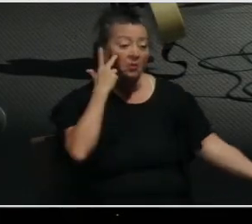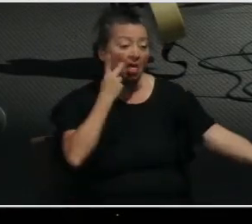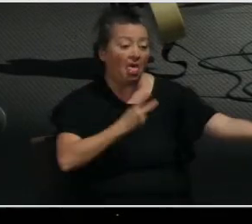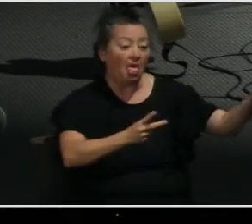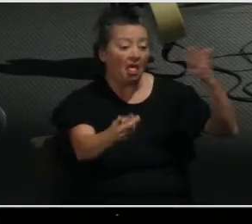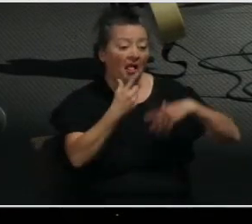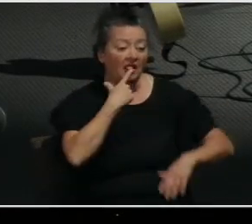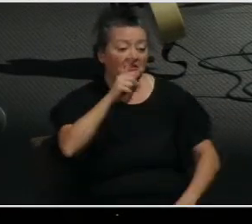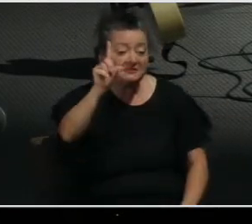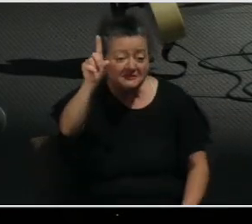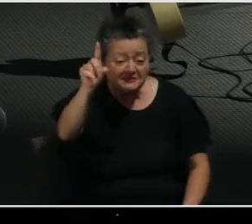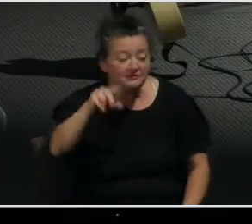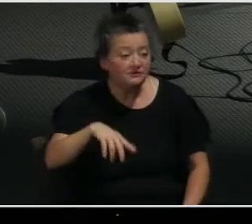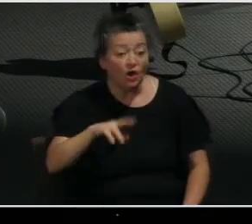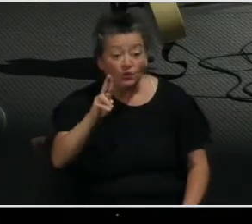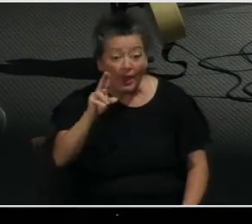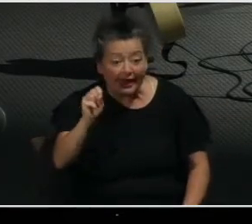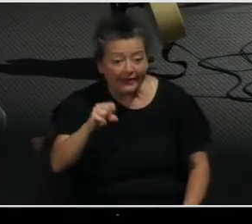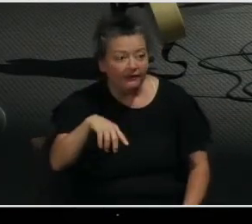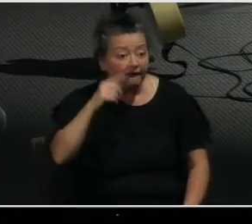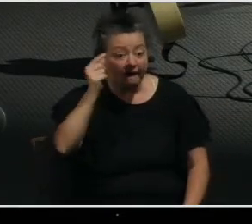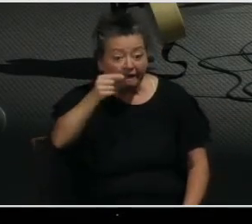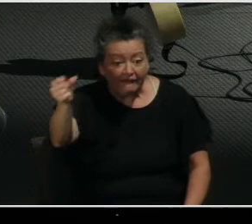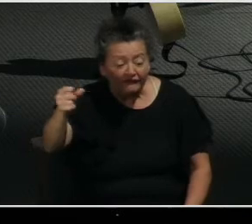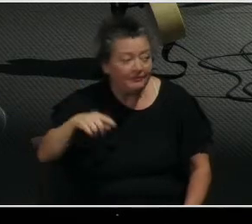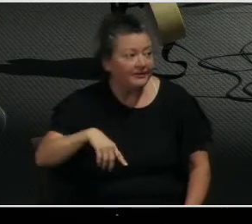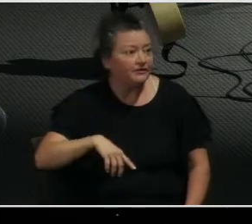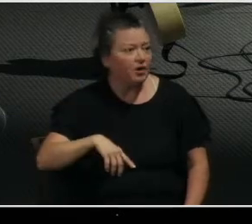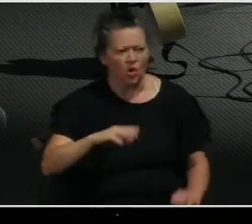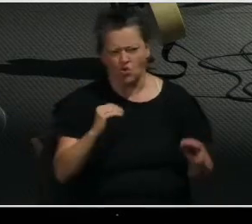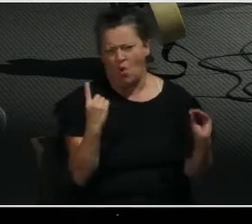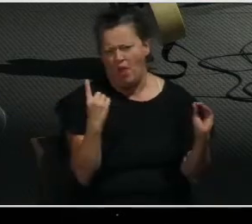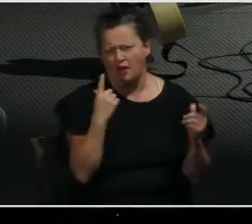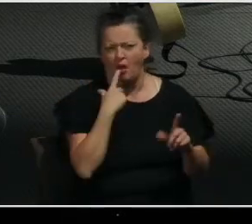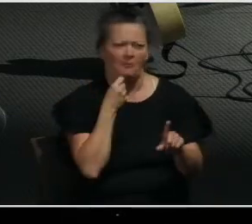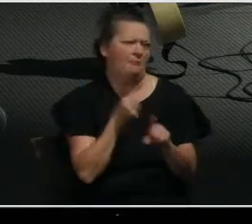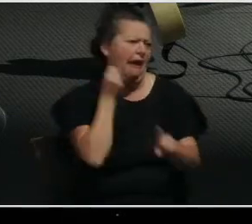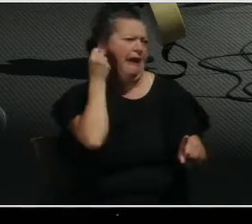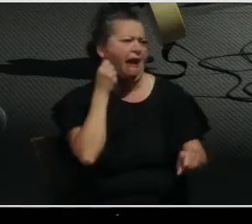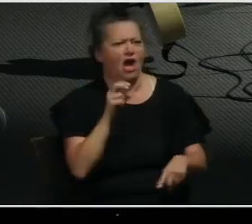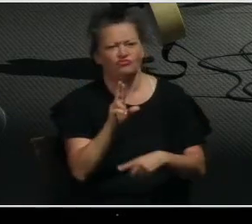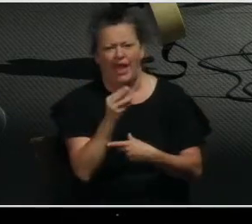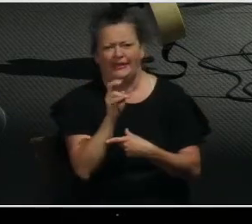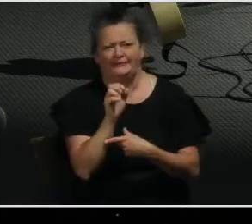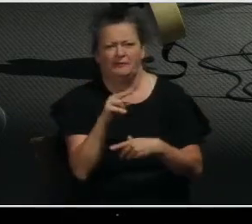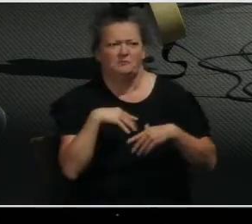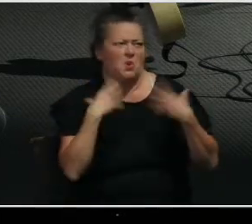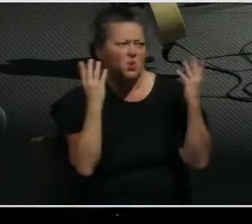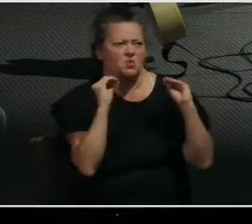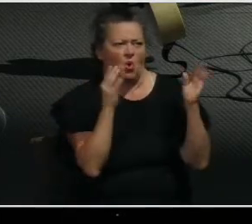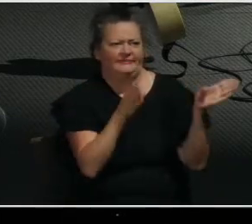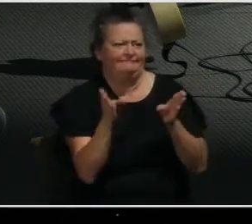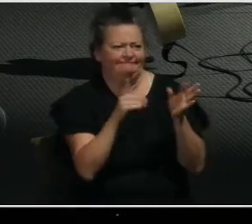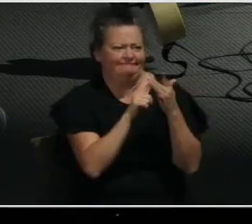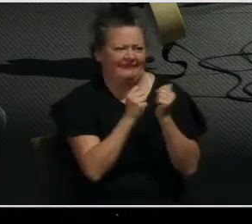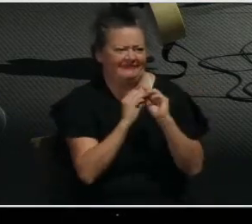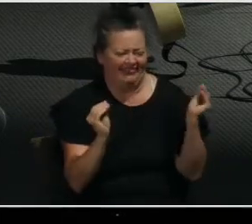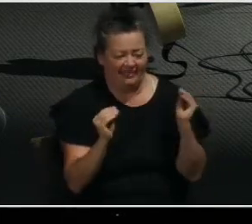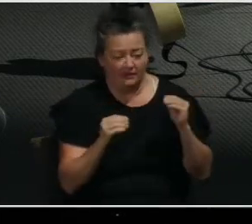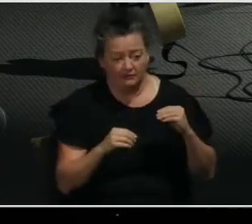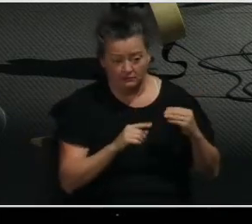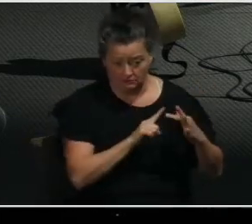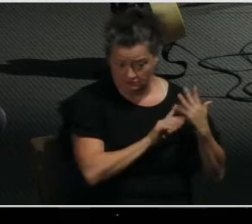Nations, no one. It's all random. It's all chance. Whereas